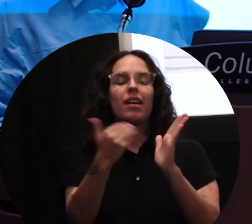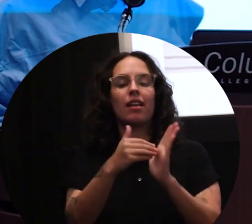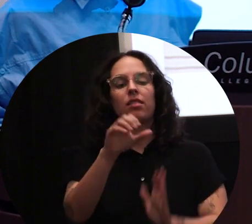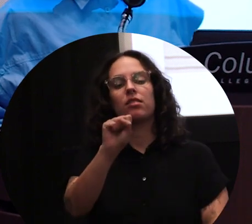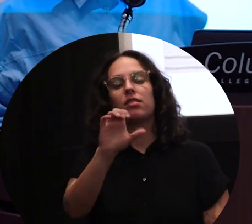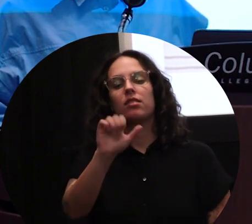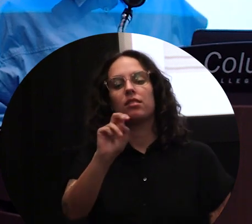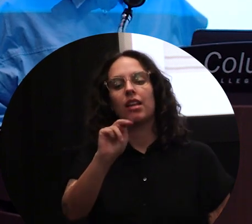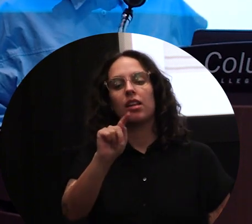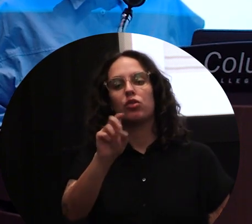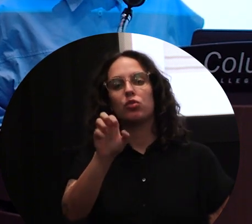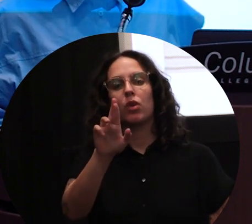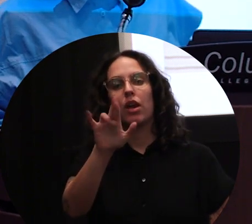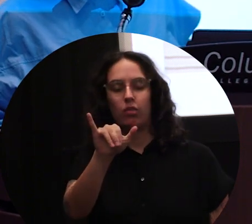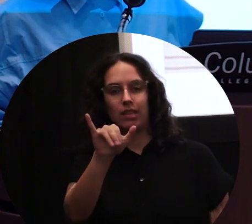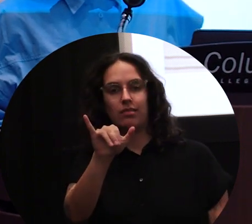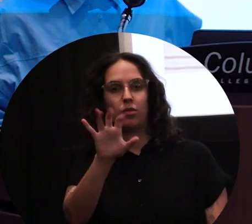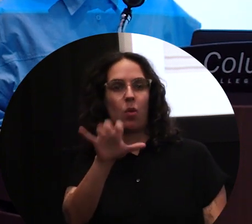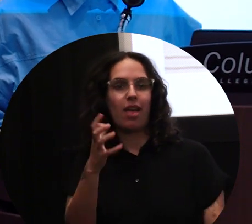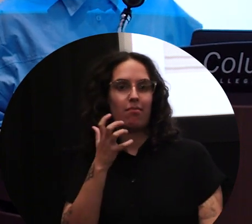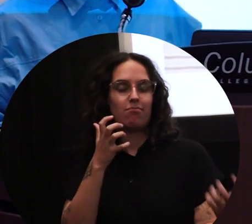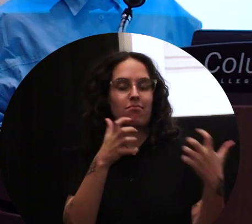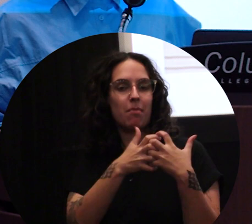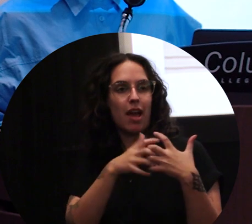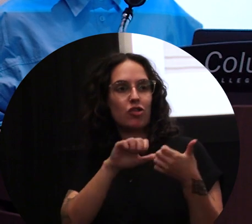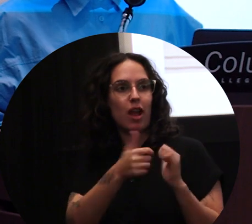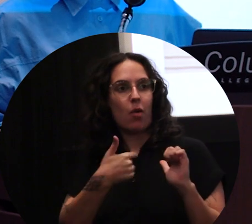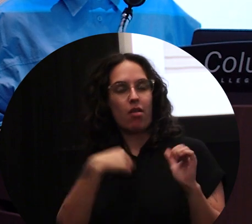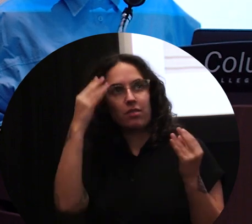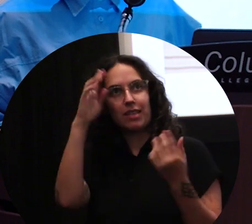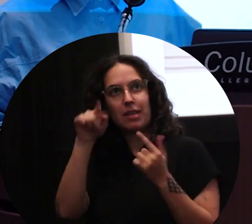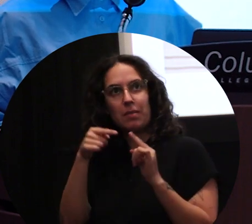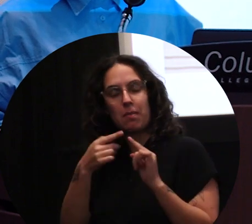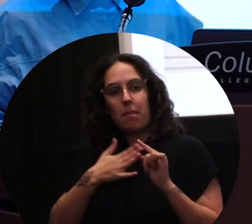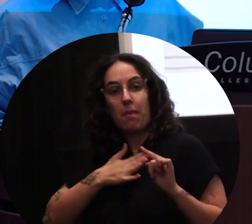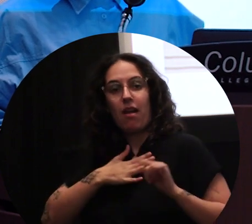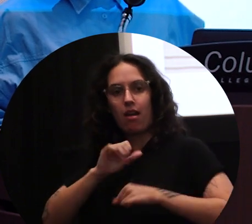And so it was very perfectly aligned to the ways that I was thinking about my work already. And